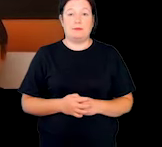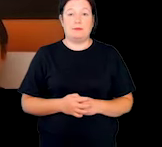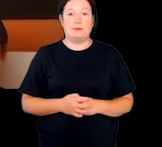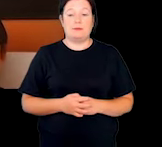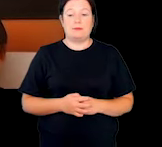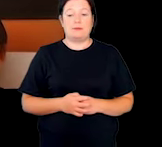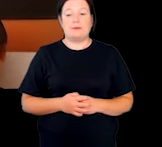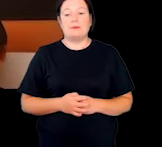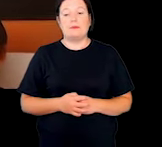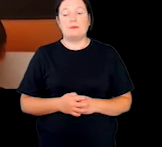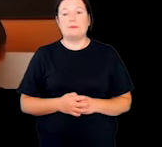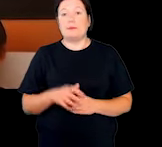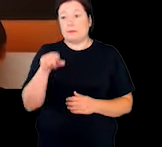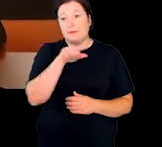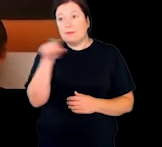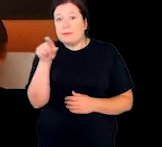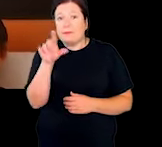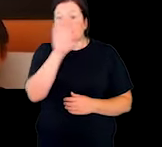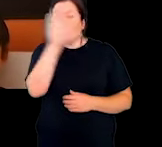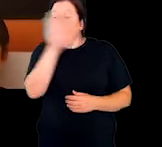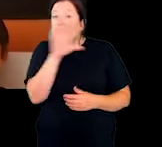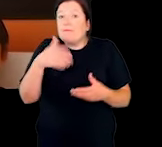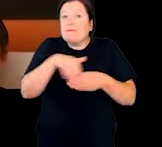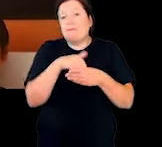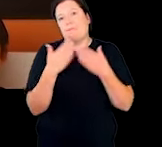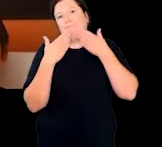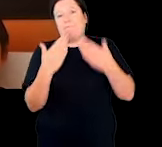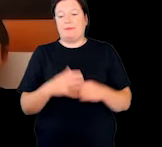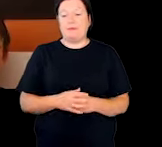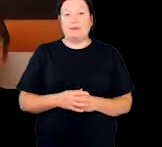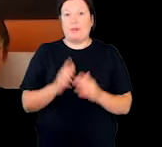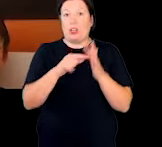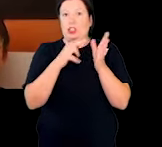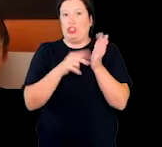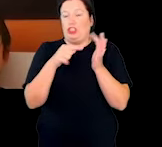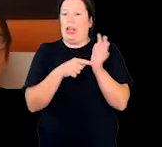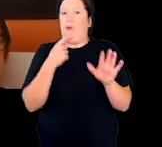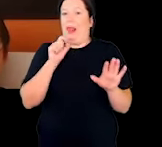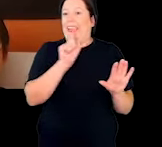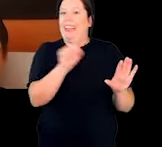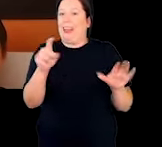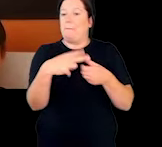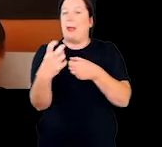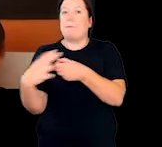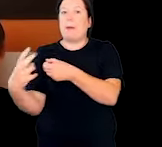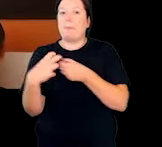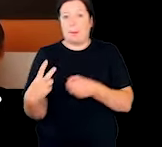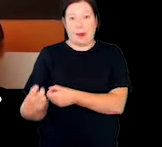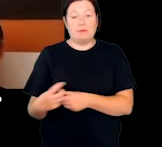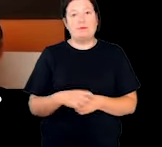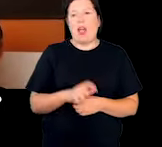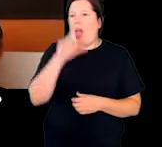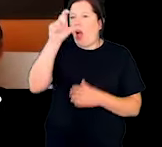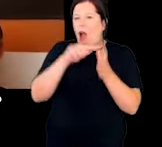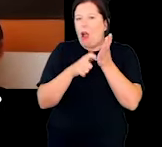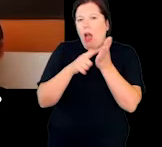Thank you all so much for your time. And Janet will log you out. Carla, would